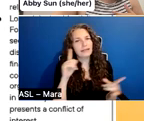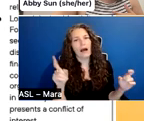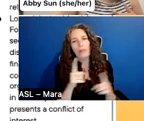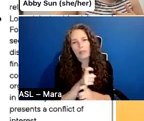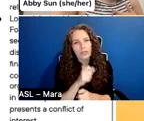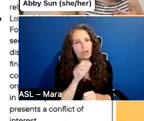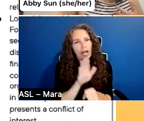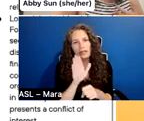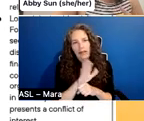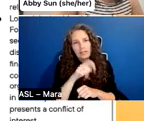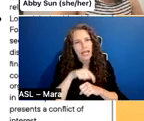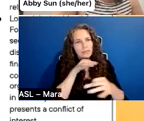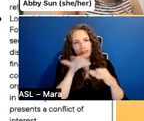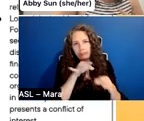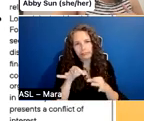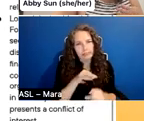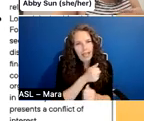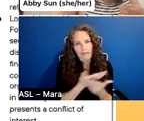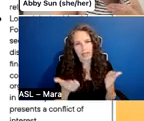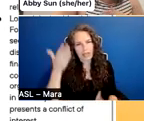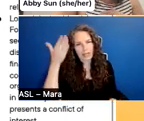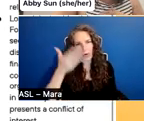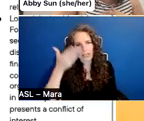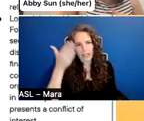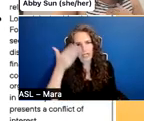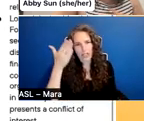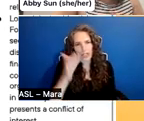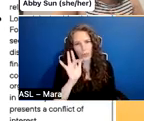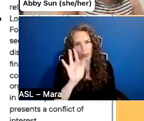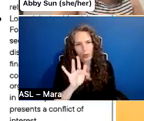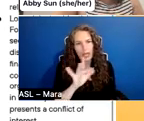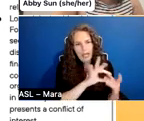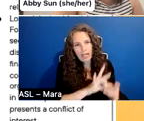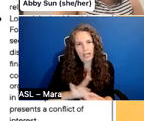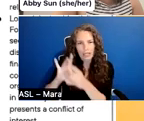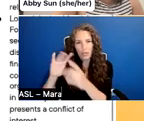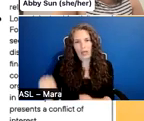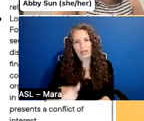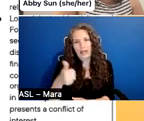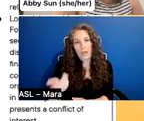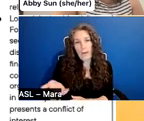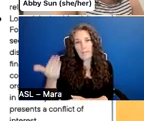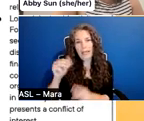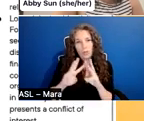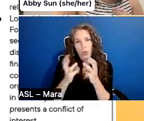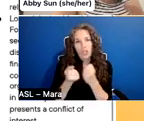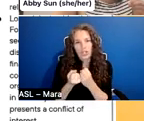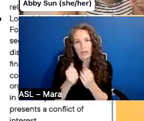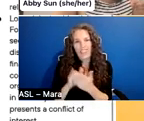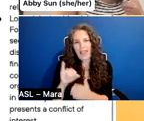today. Um, so we've linked to another workshop that IDA has done in the past. It's a panel discussion